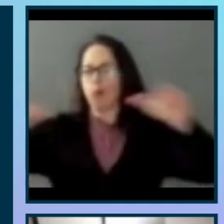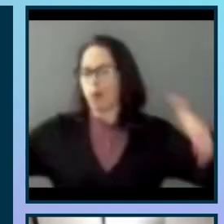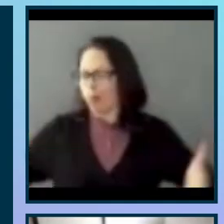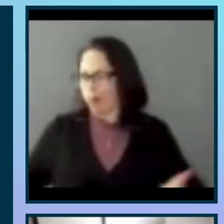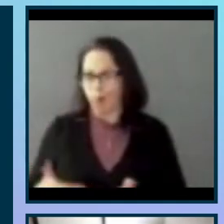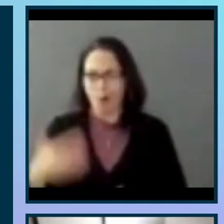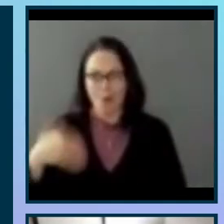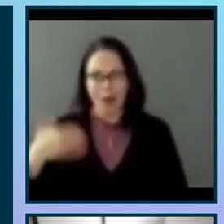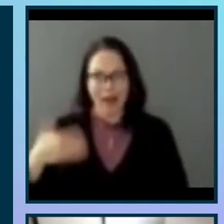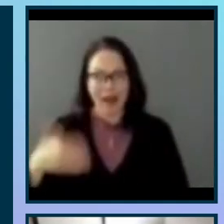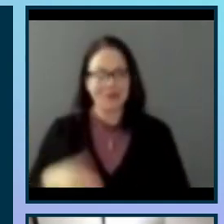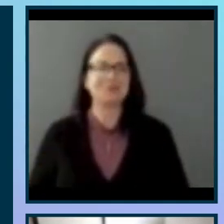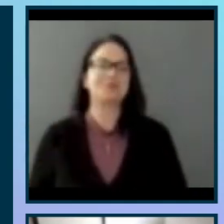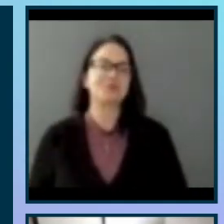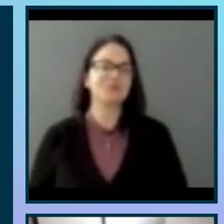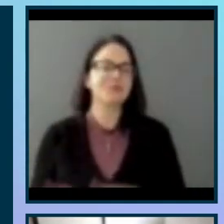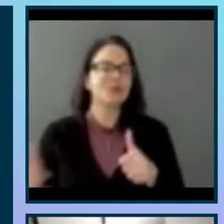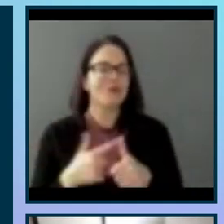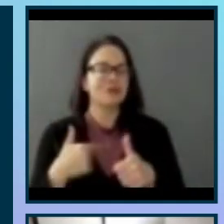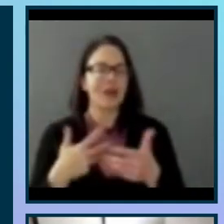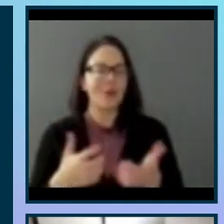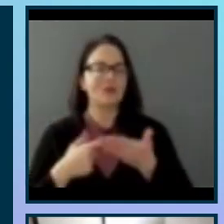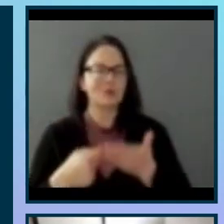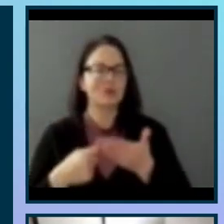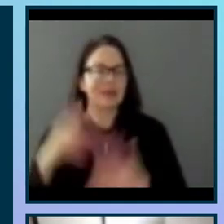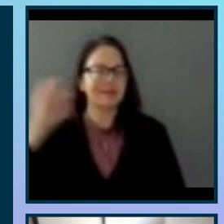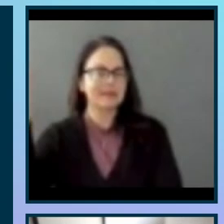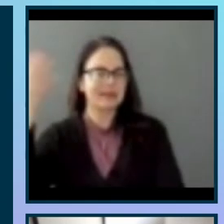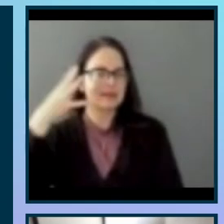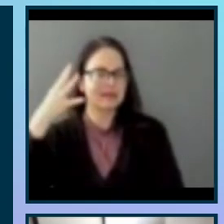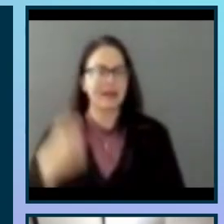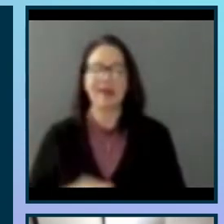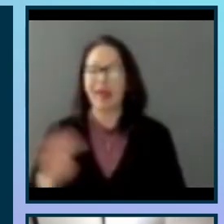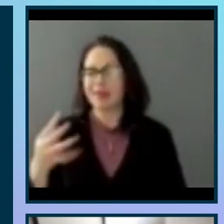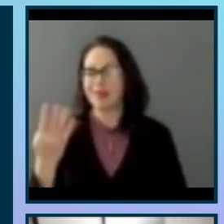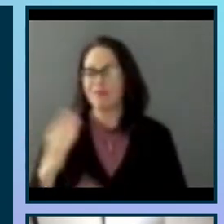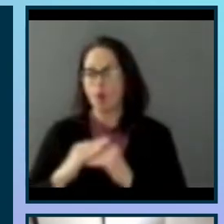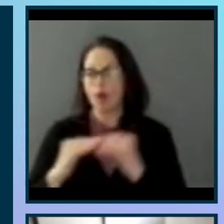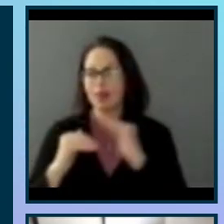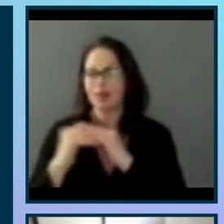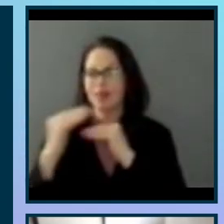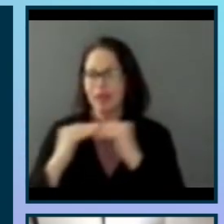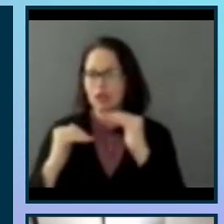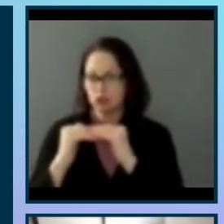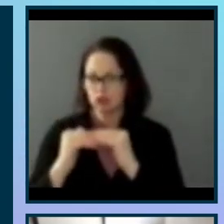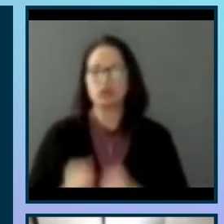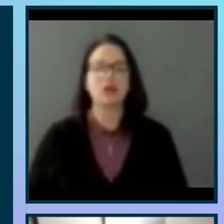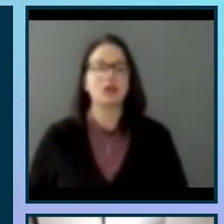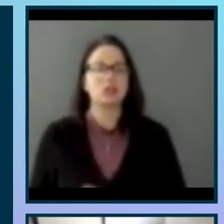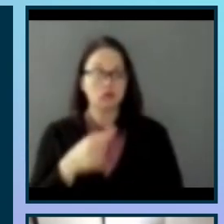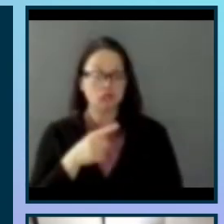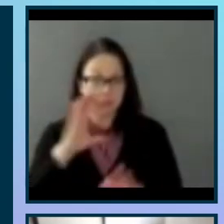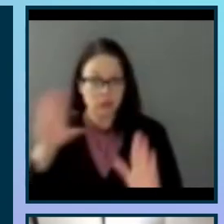first talk about the sun and the sun's four layers. So on the screen, I have an image of the sun.